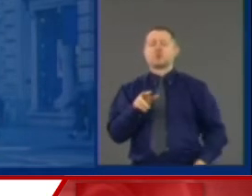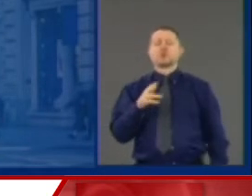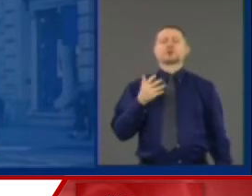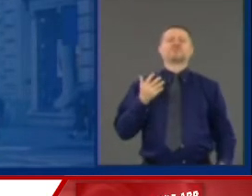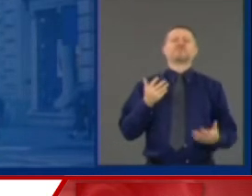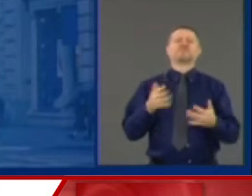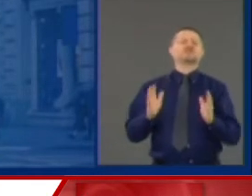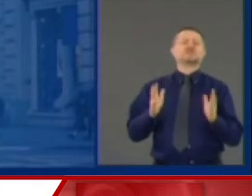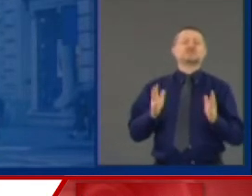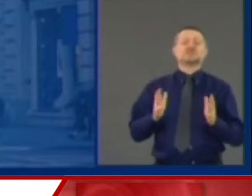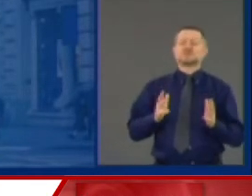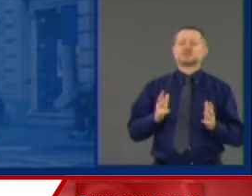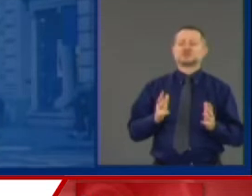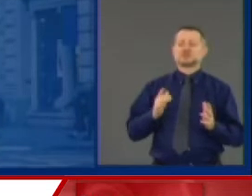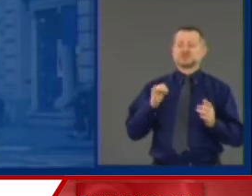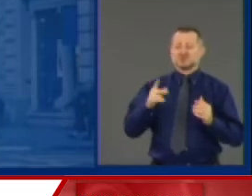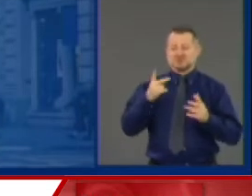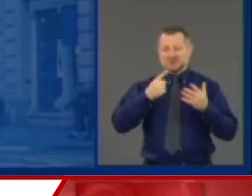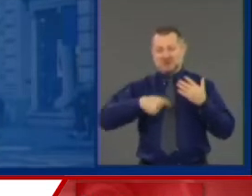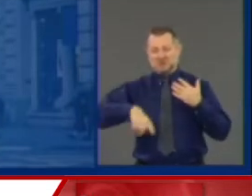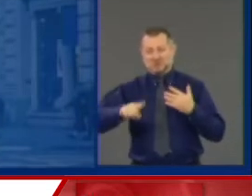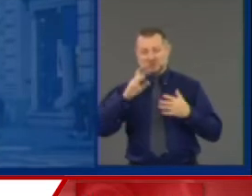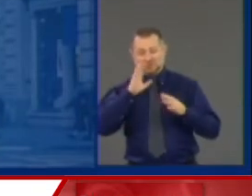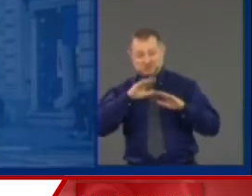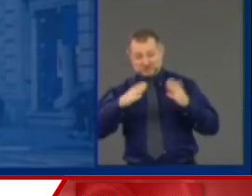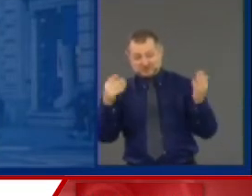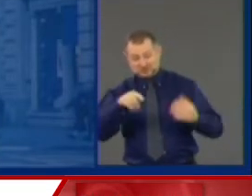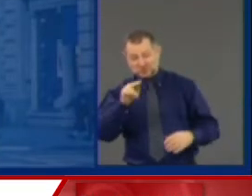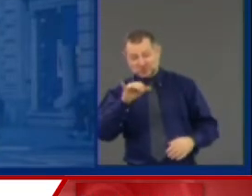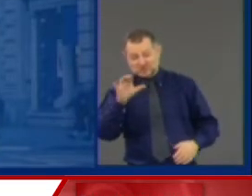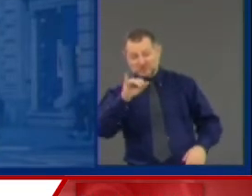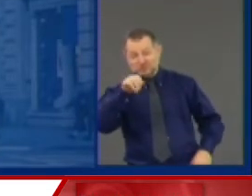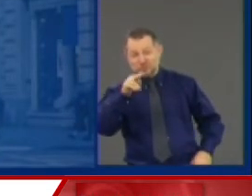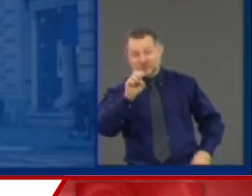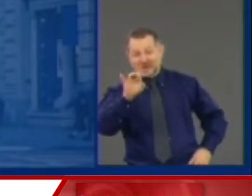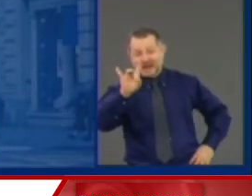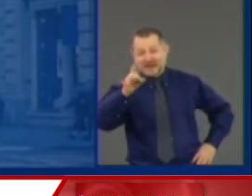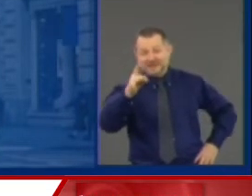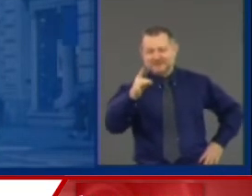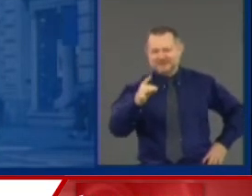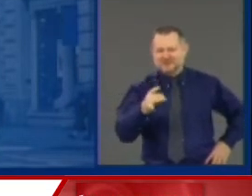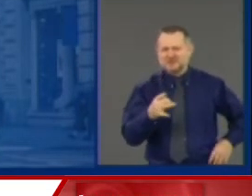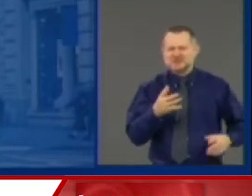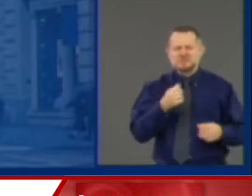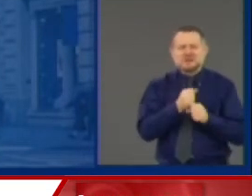before we're going to reopen New York City. What sense does this make?